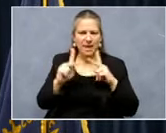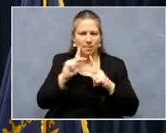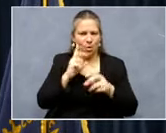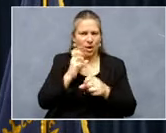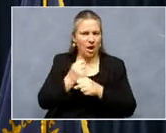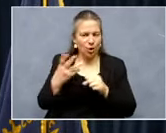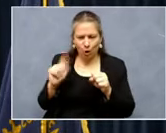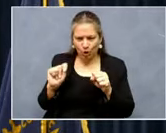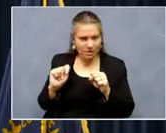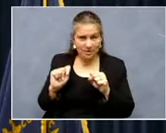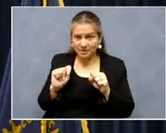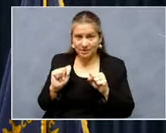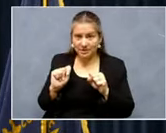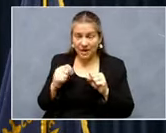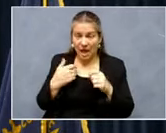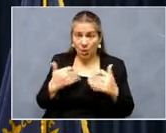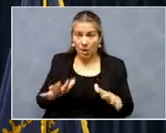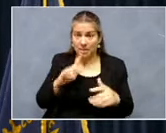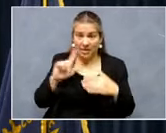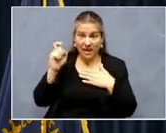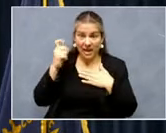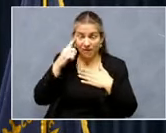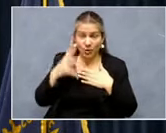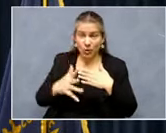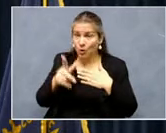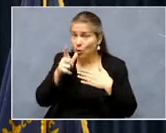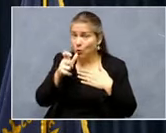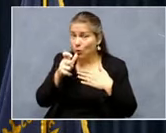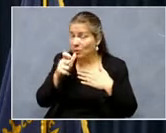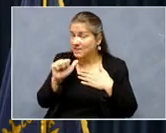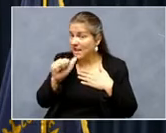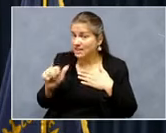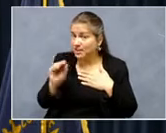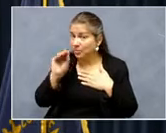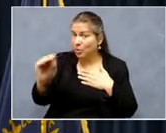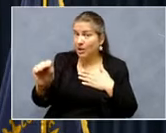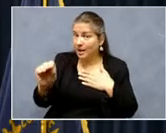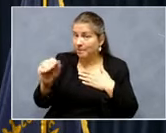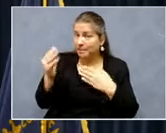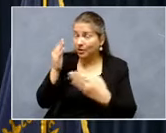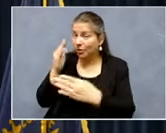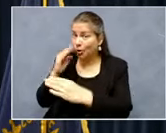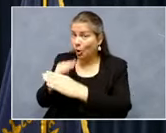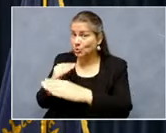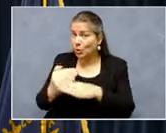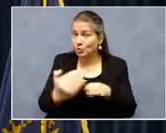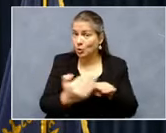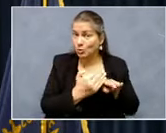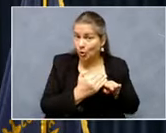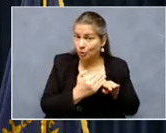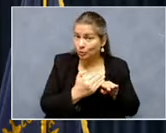I'm not going to be the governor that fails to, to put up the, the bollards and close that section of road, even if, even if it creates an